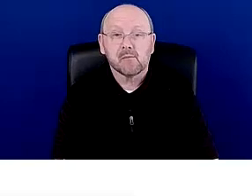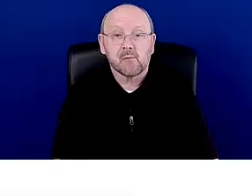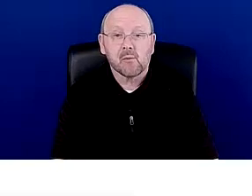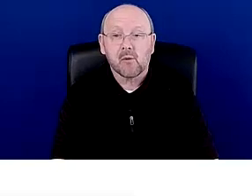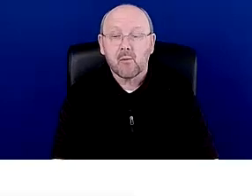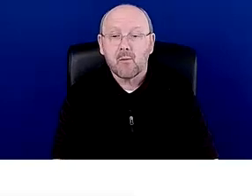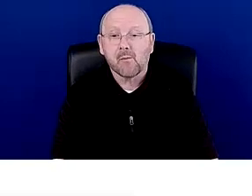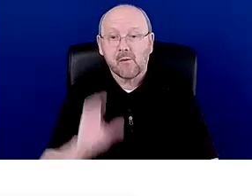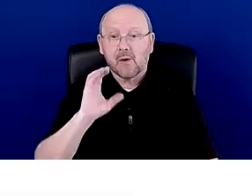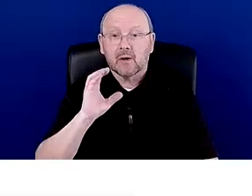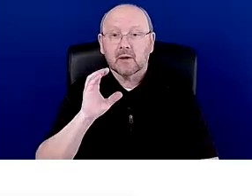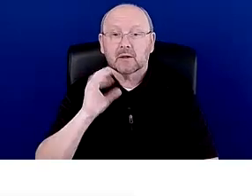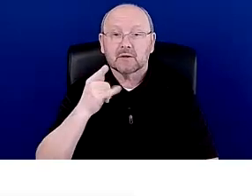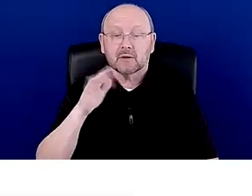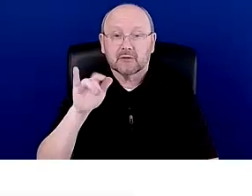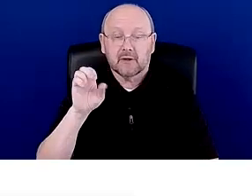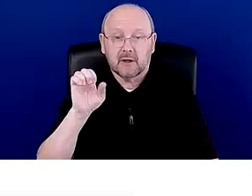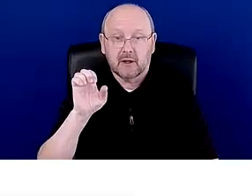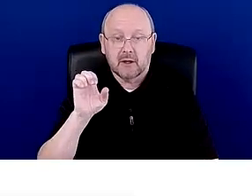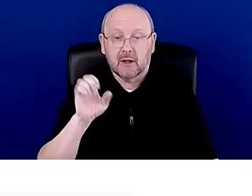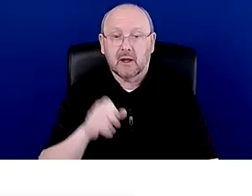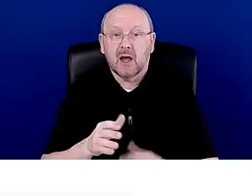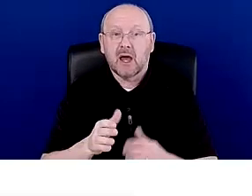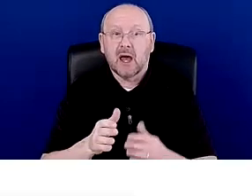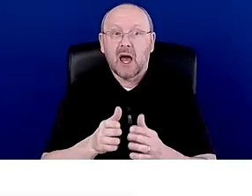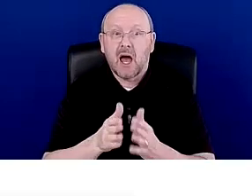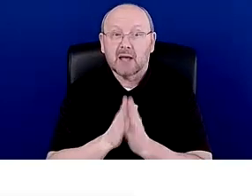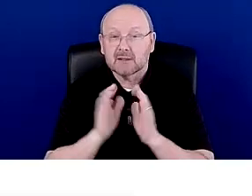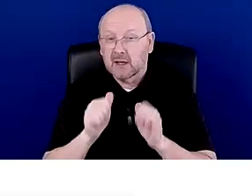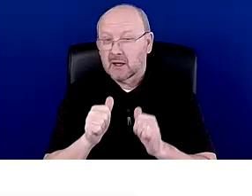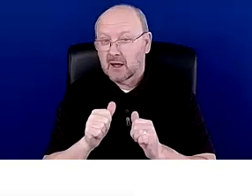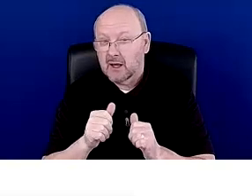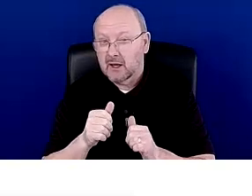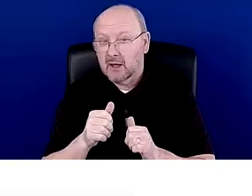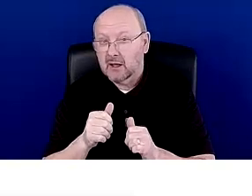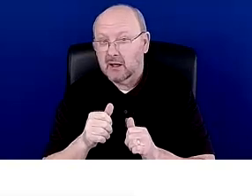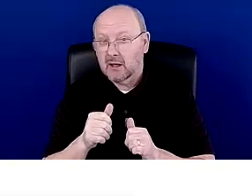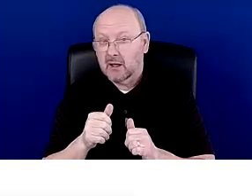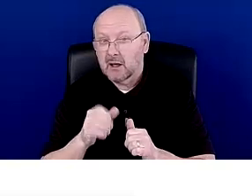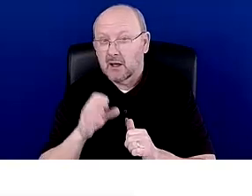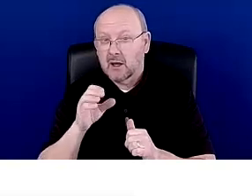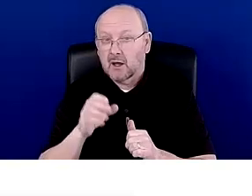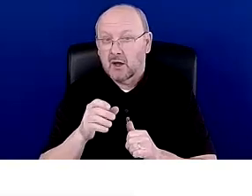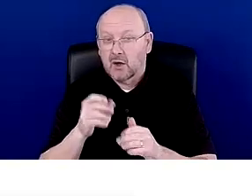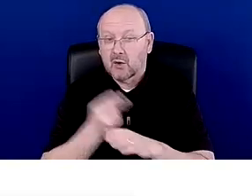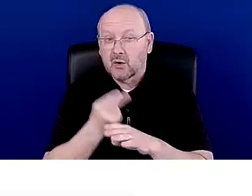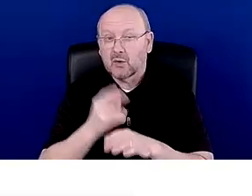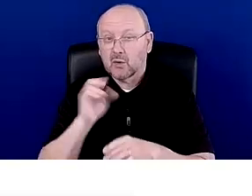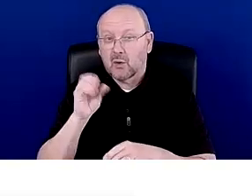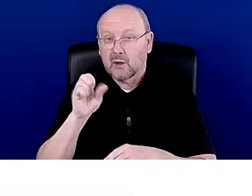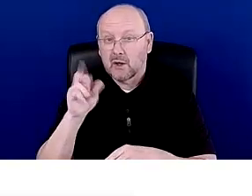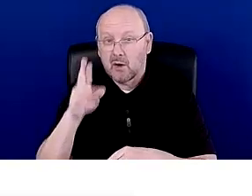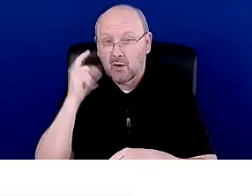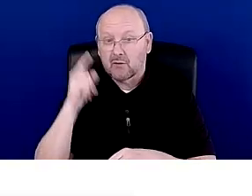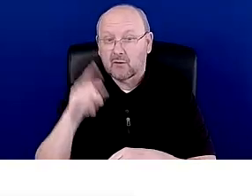okay. Chelsea asks, can we request OER for certain textbooks? There was one specifically that I remember being an option, but it no longer seems to